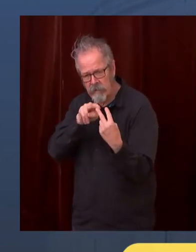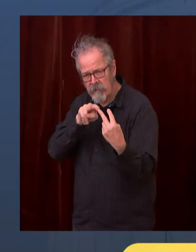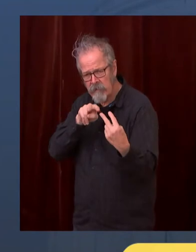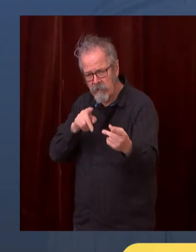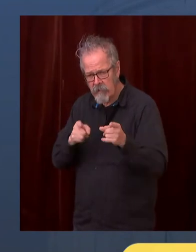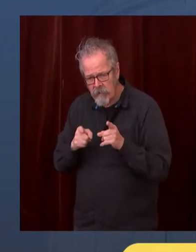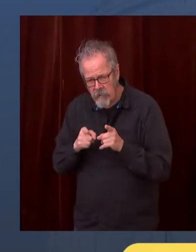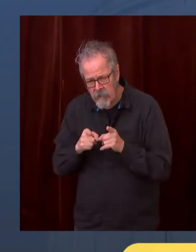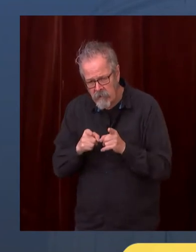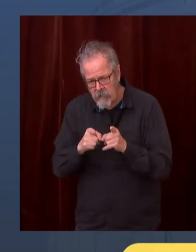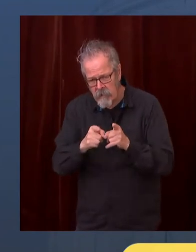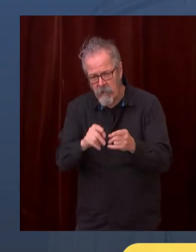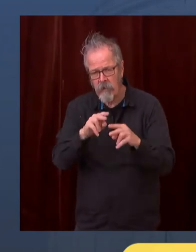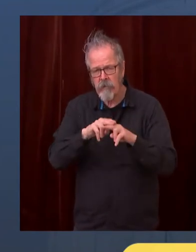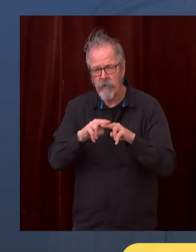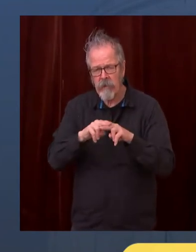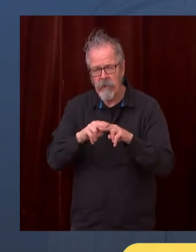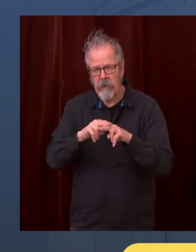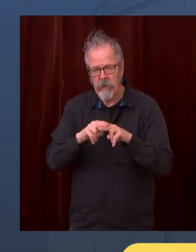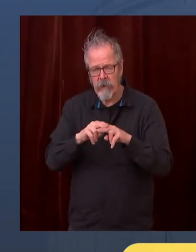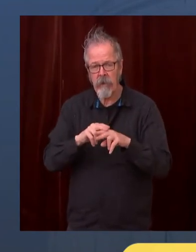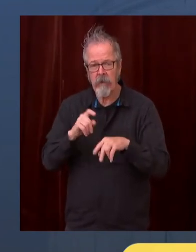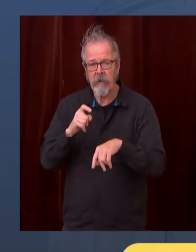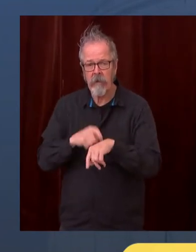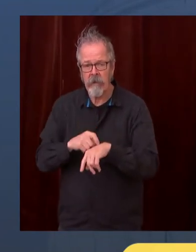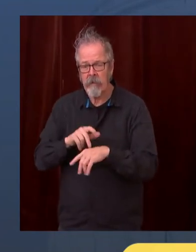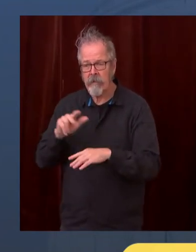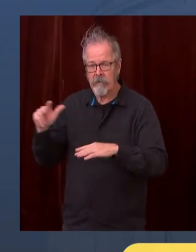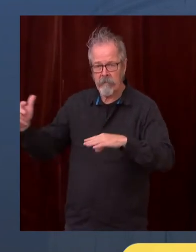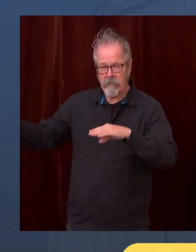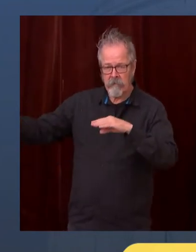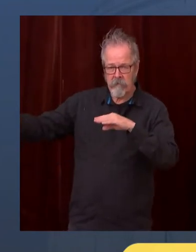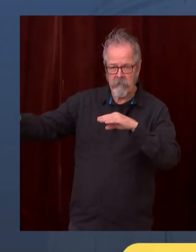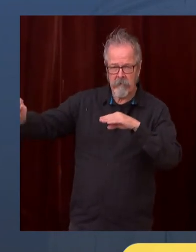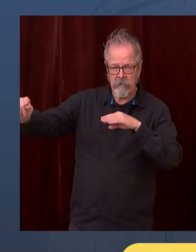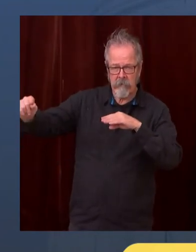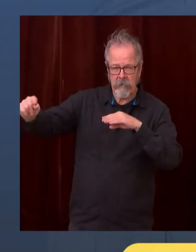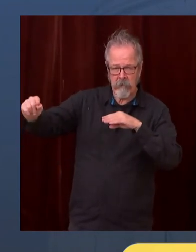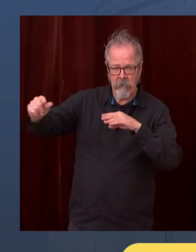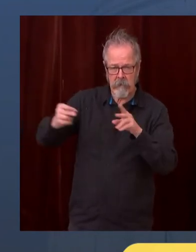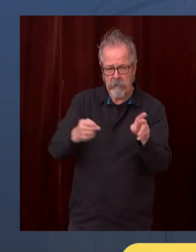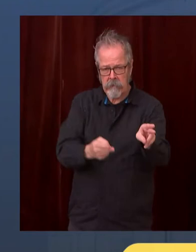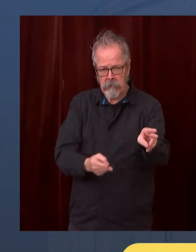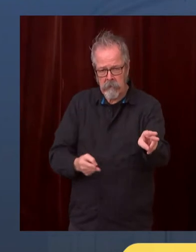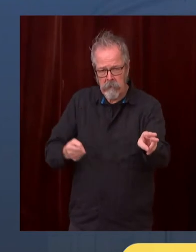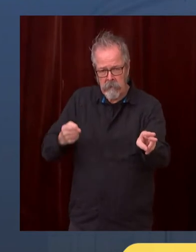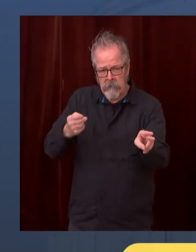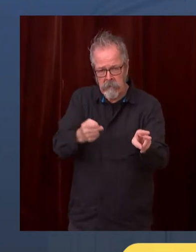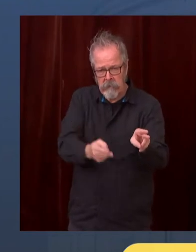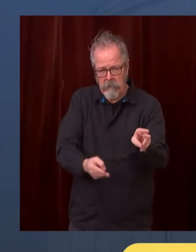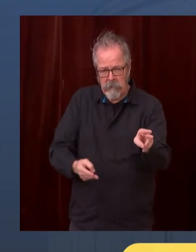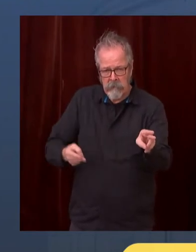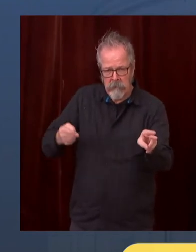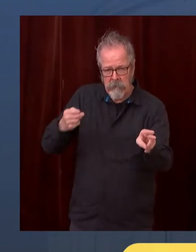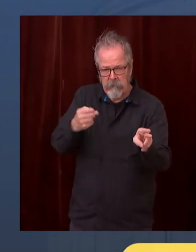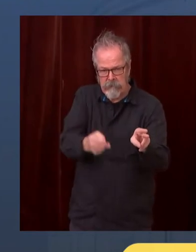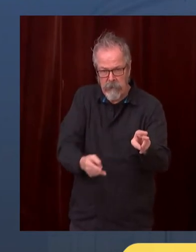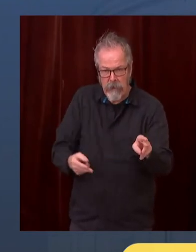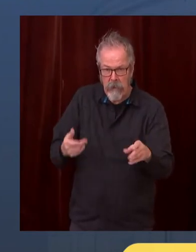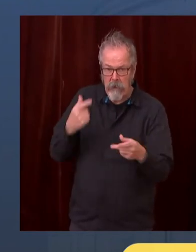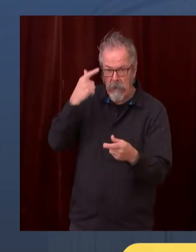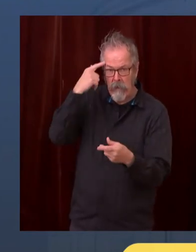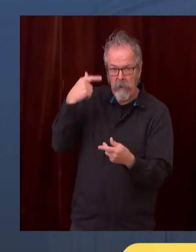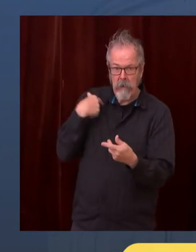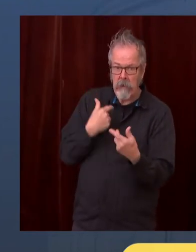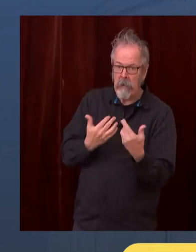and we're on the tracks and this is just a clear reality and we've got to get out of that danger zone and it's just